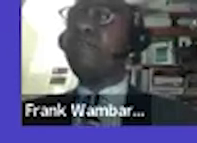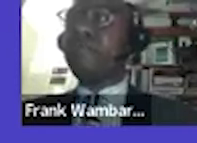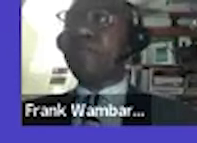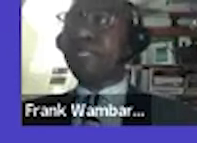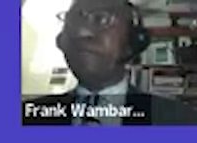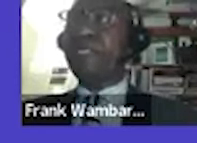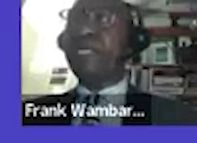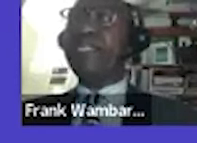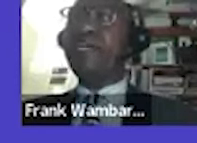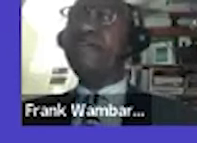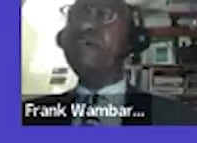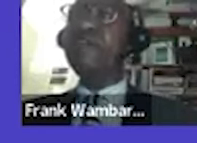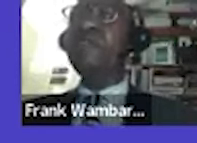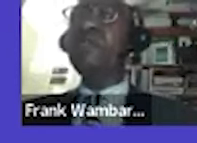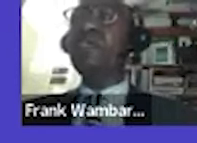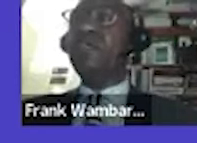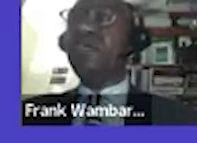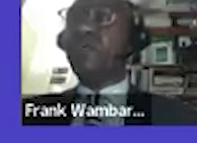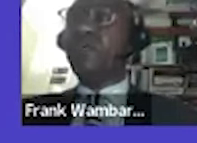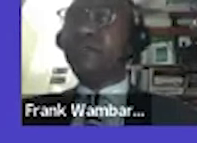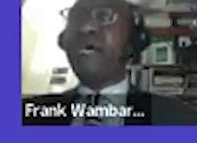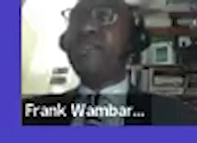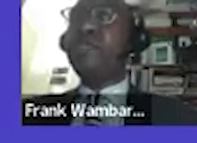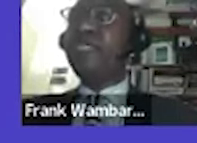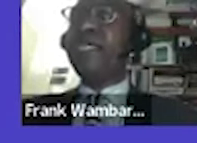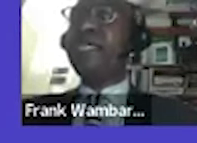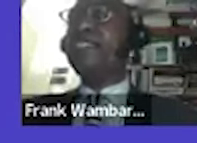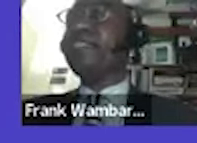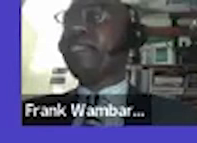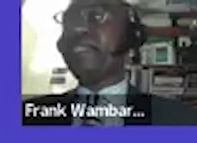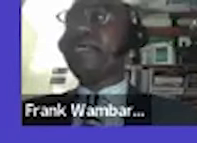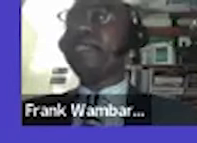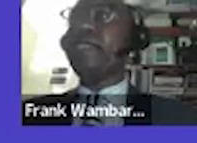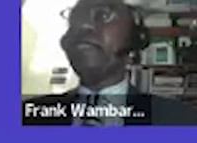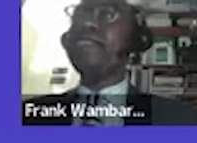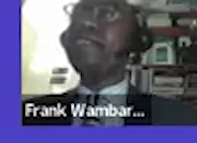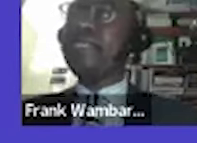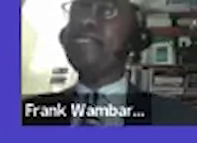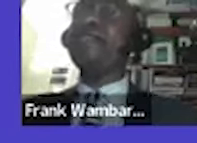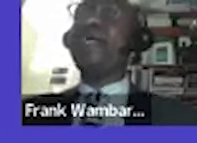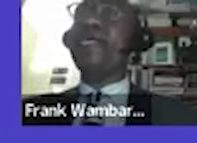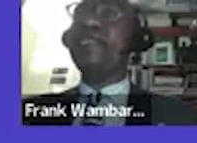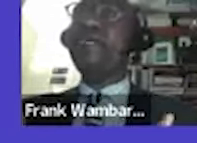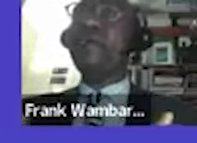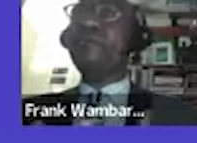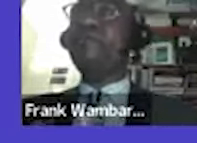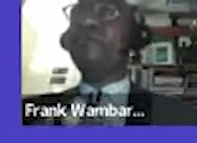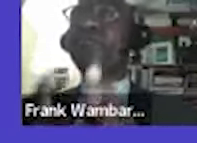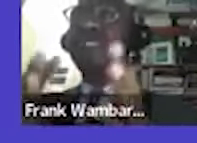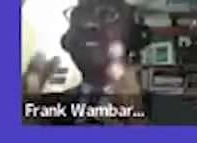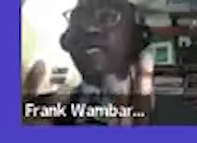and move abroad and therefore whatever you hear and and and and see and